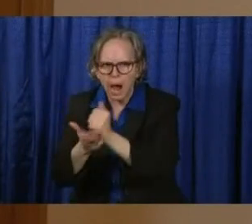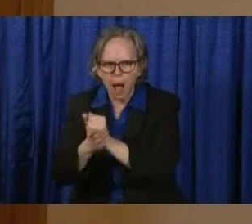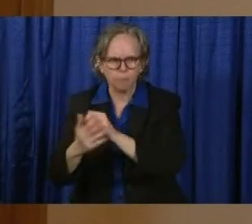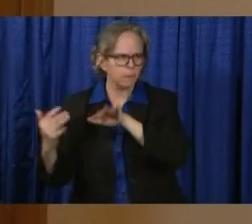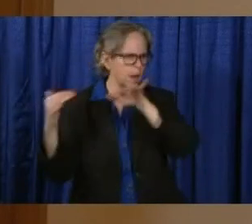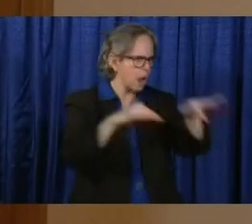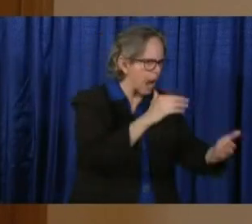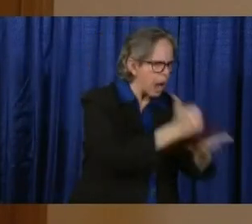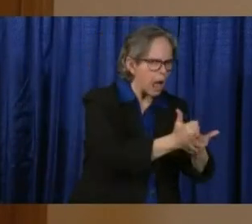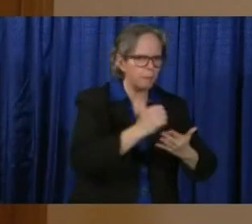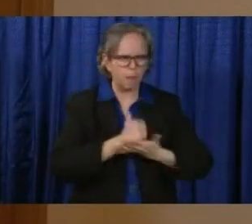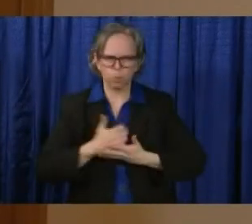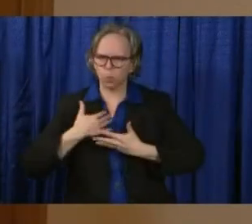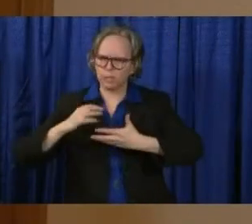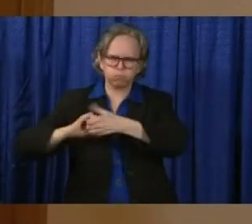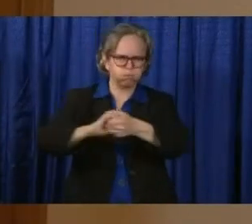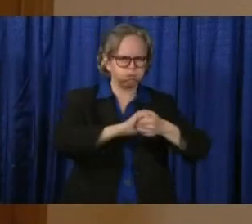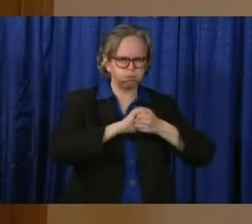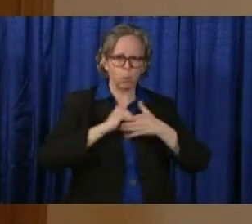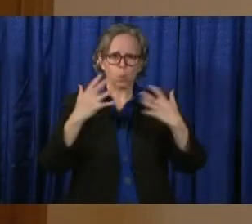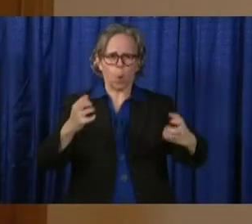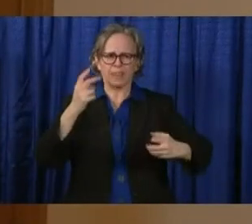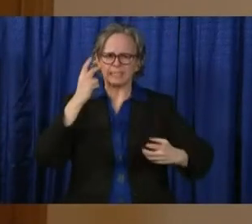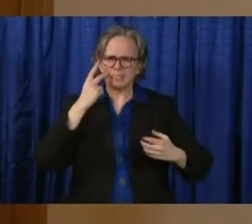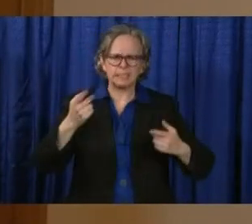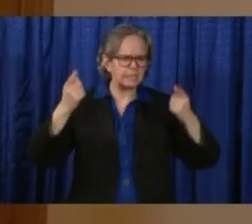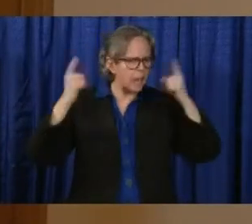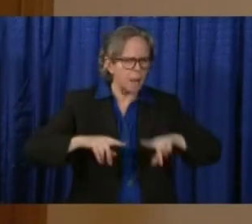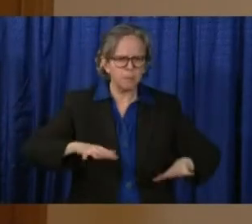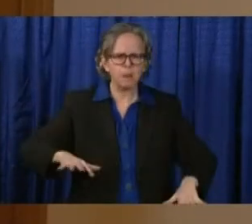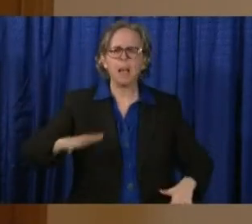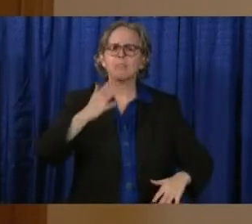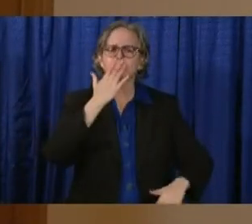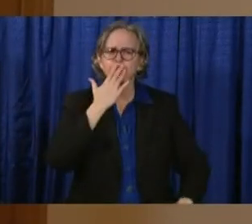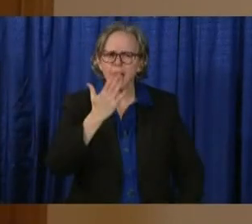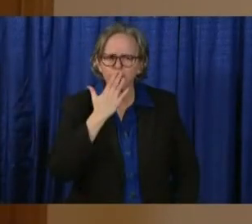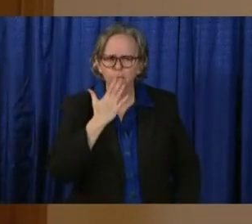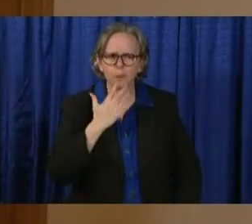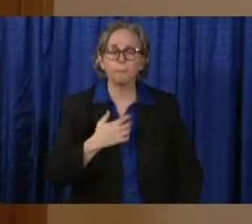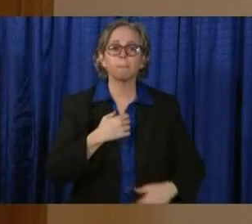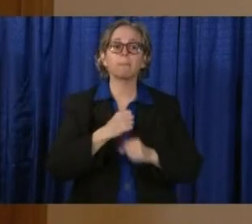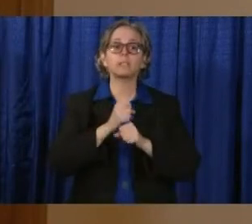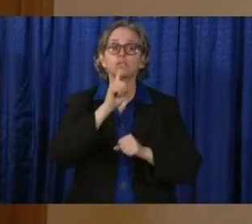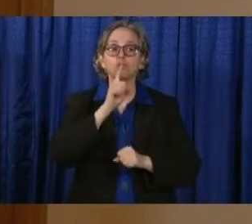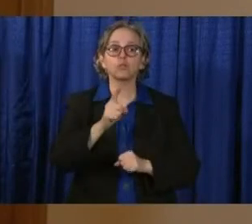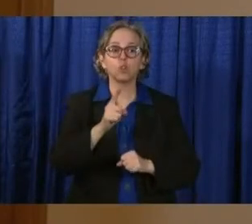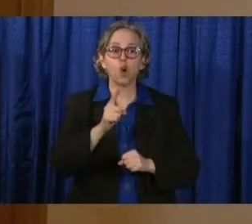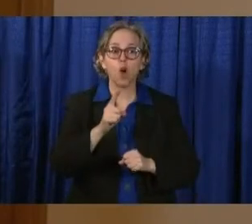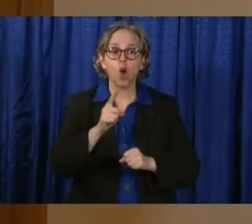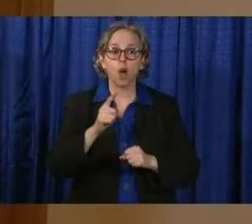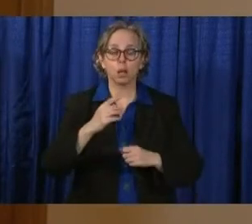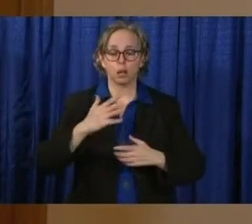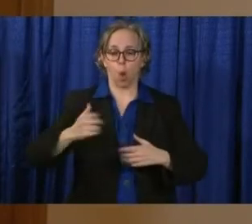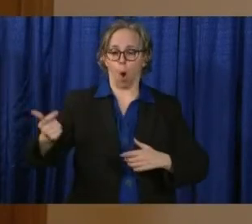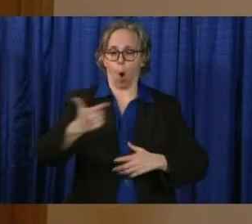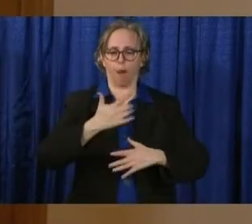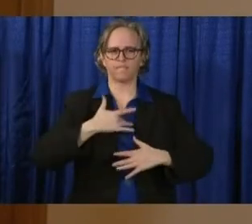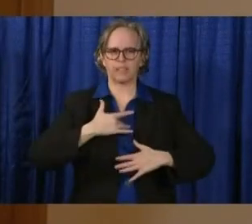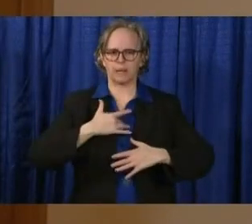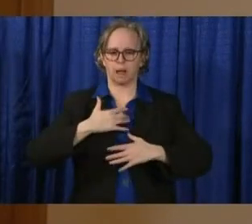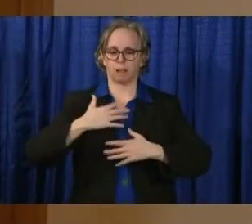exactly what we want to see to make sure that we're balancing the stress on our health care system. So I'm very, very